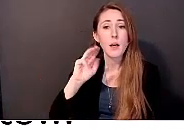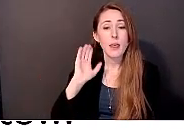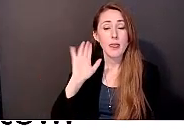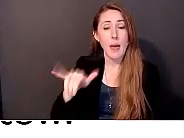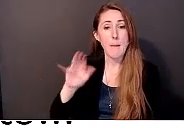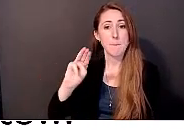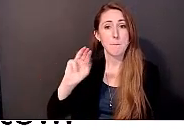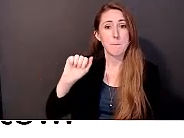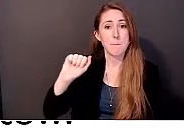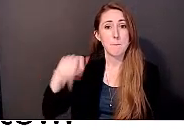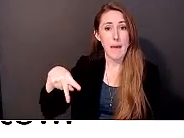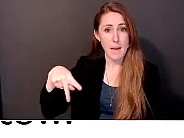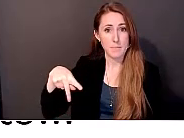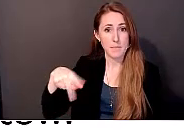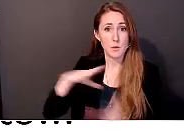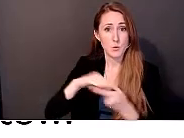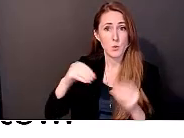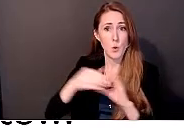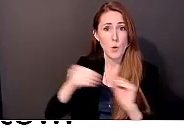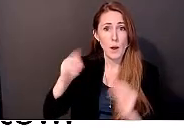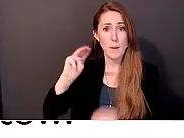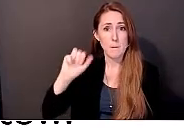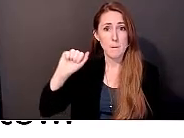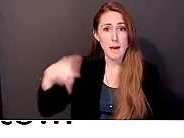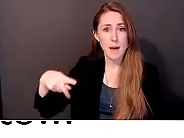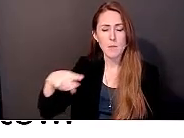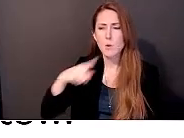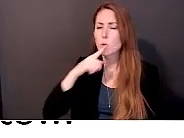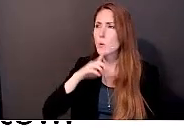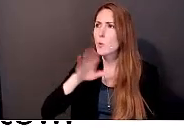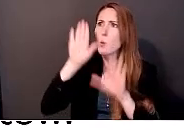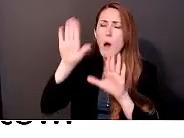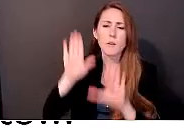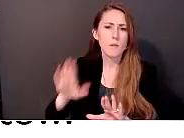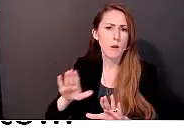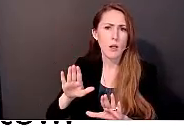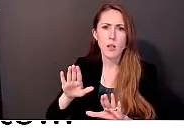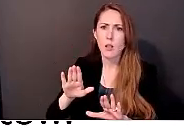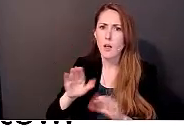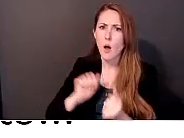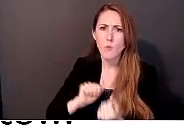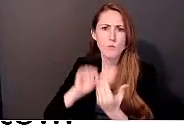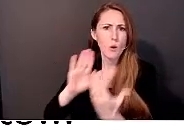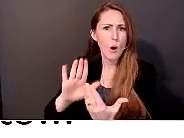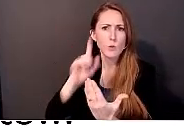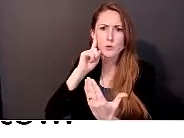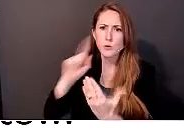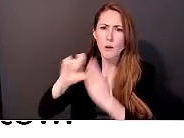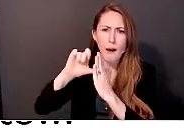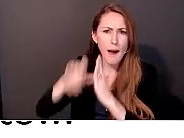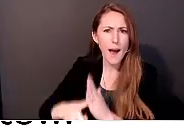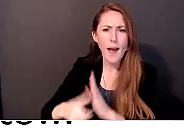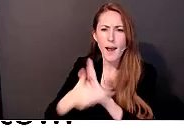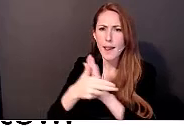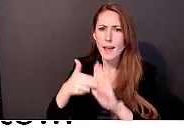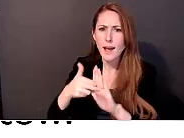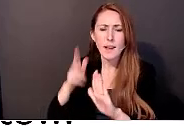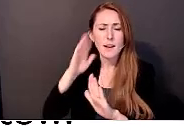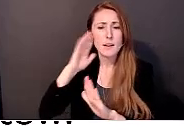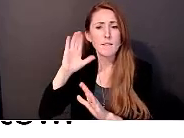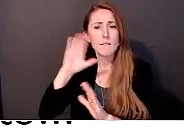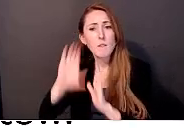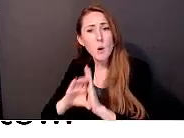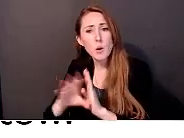tool, story mapping, was a great way to highlight not only the photos, but also, uh, integrate our partners' voices, um,